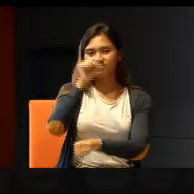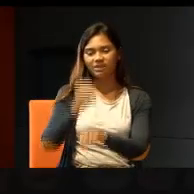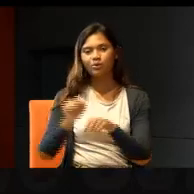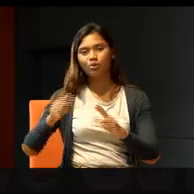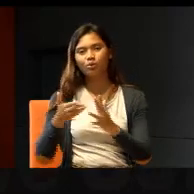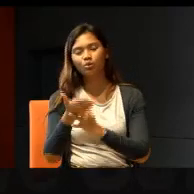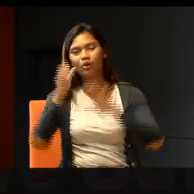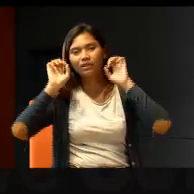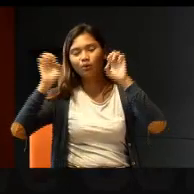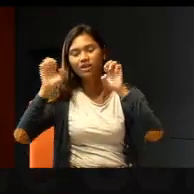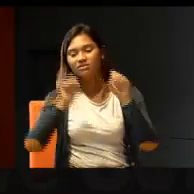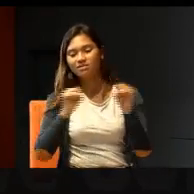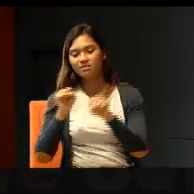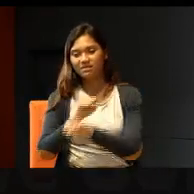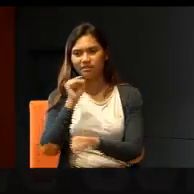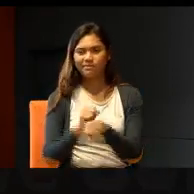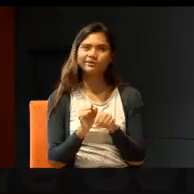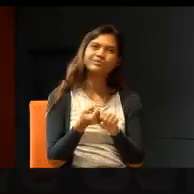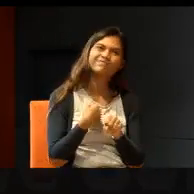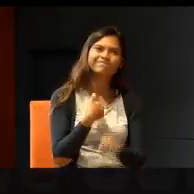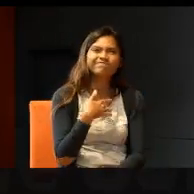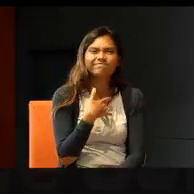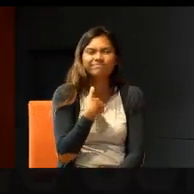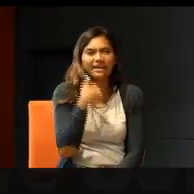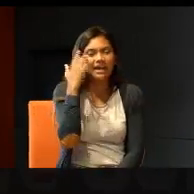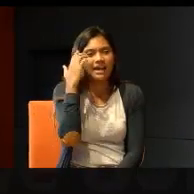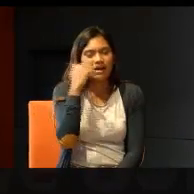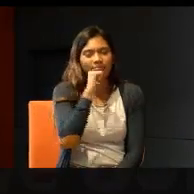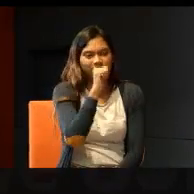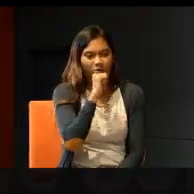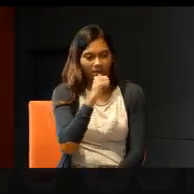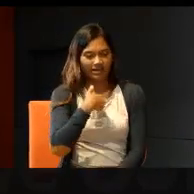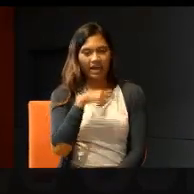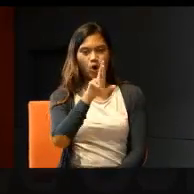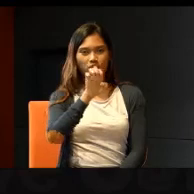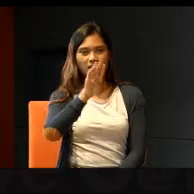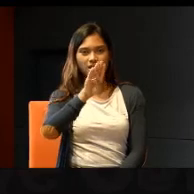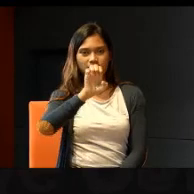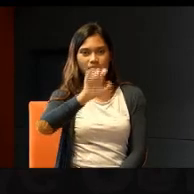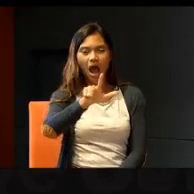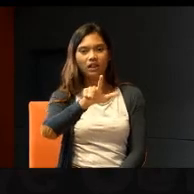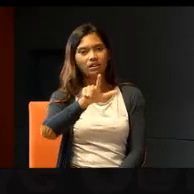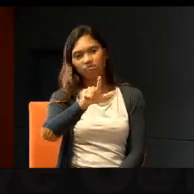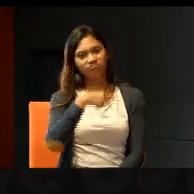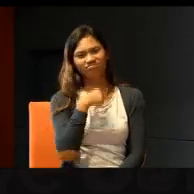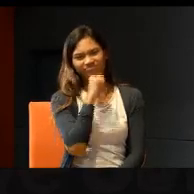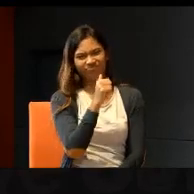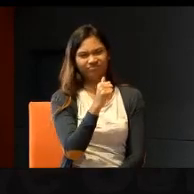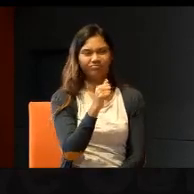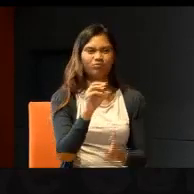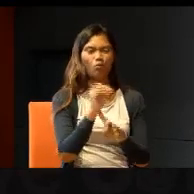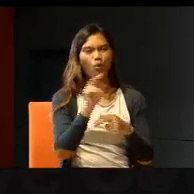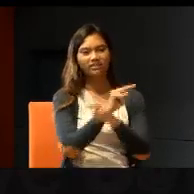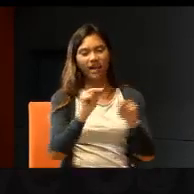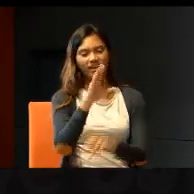system. So, I wouldn't say I'm some kind of rebel or non-confirmist.